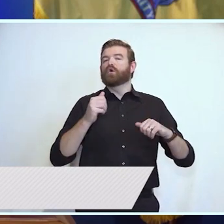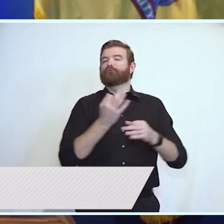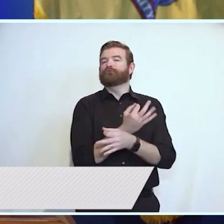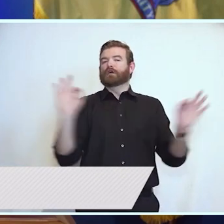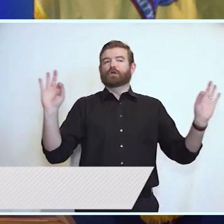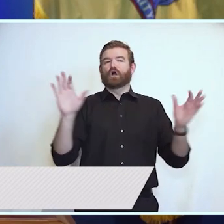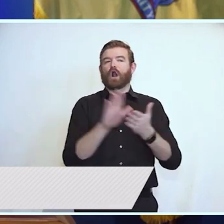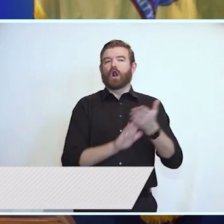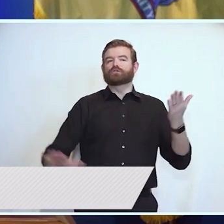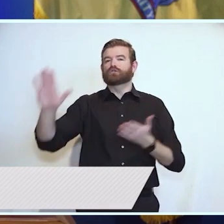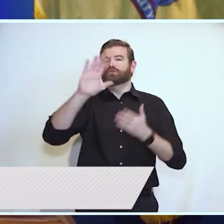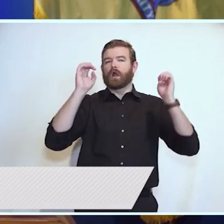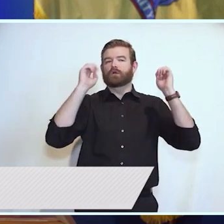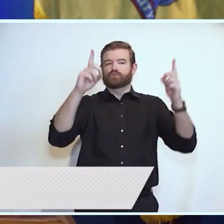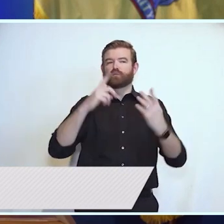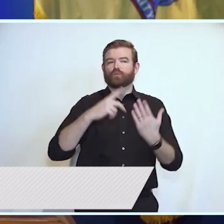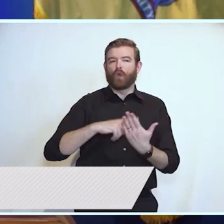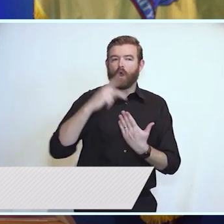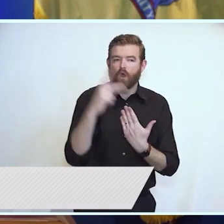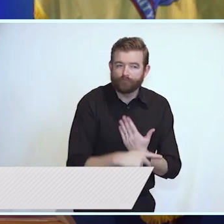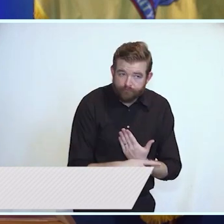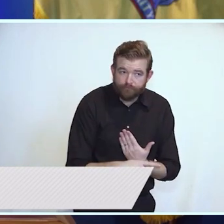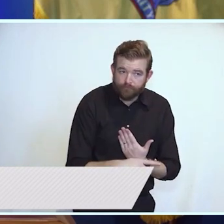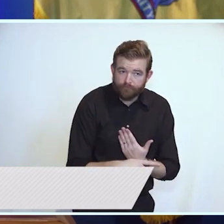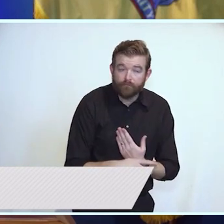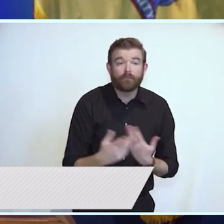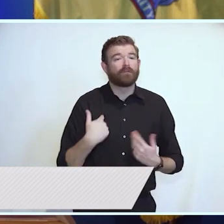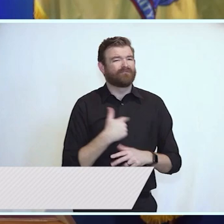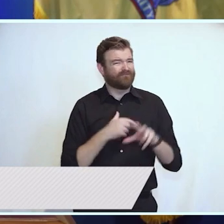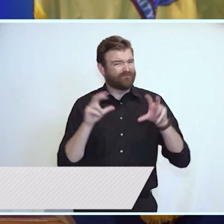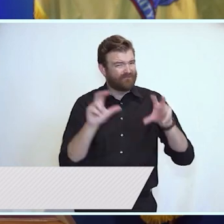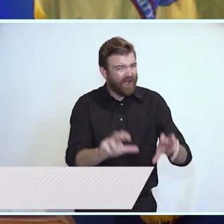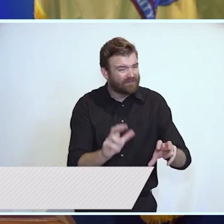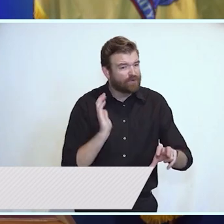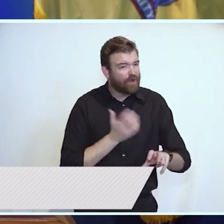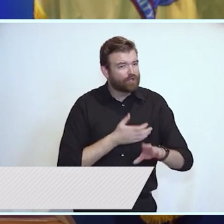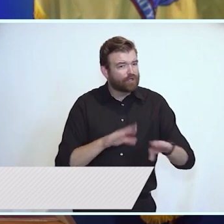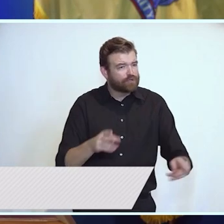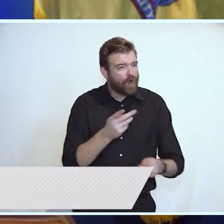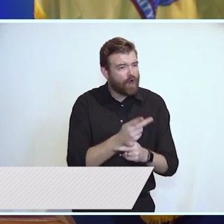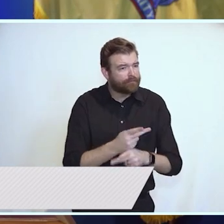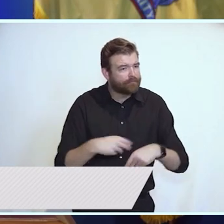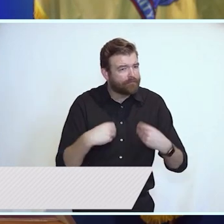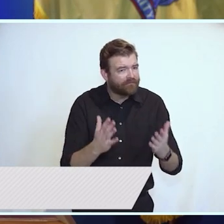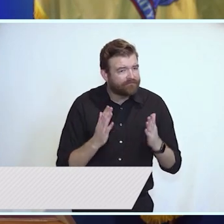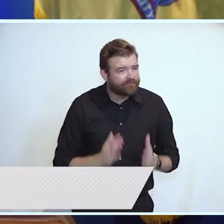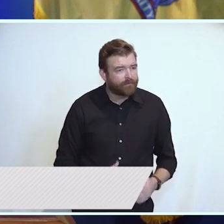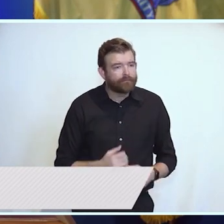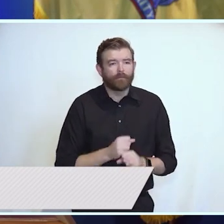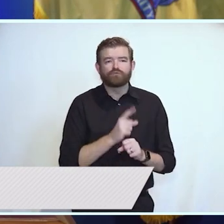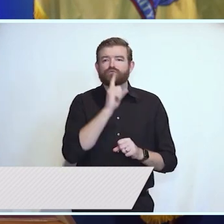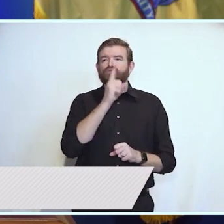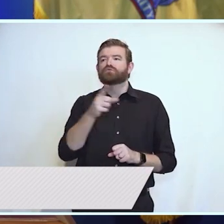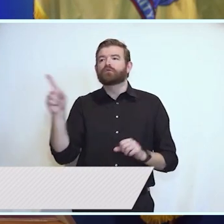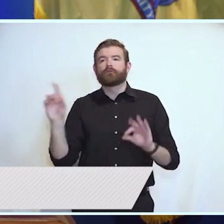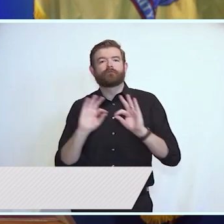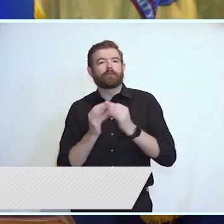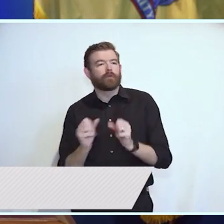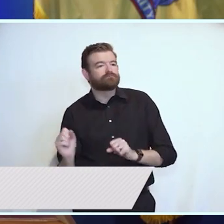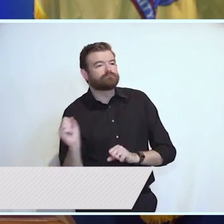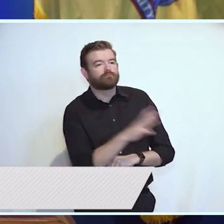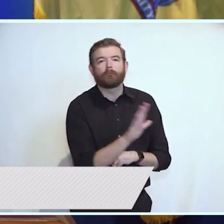service more accessible for families getting back to work. This is the progress we can make together by putting our focus